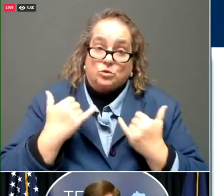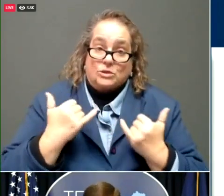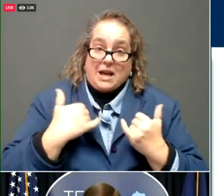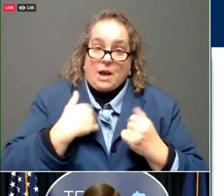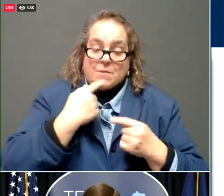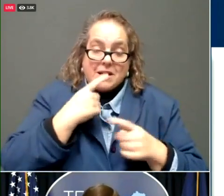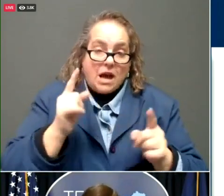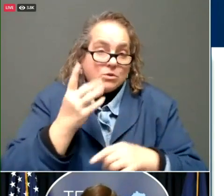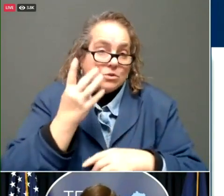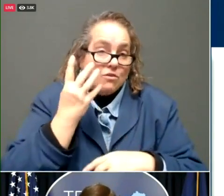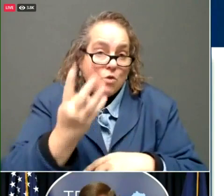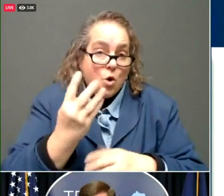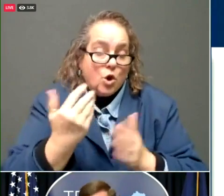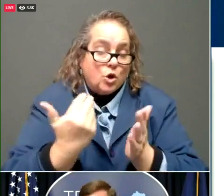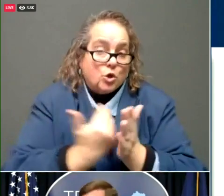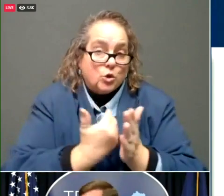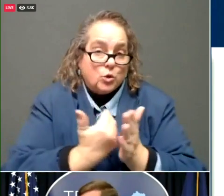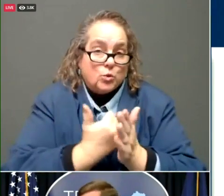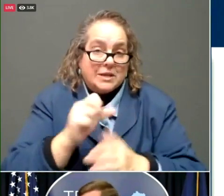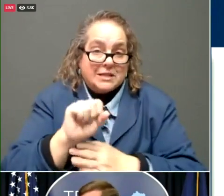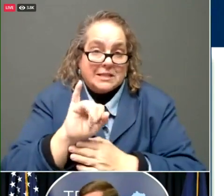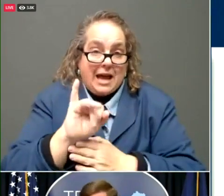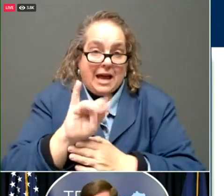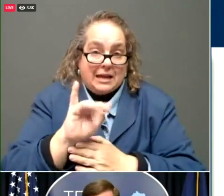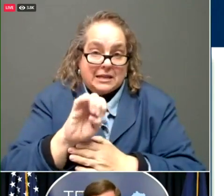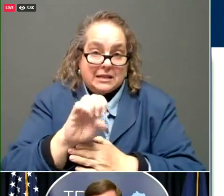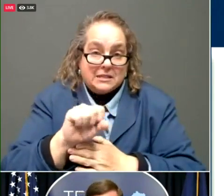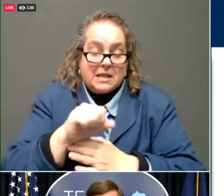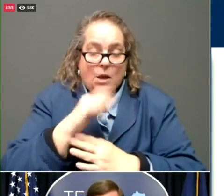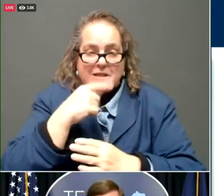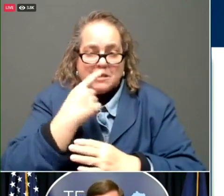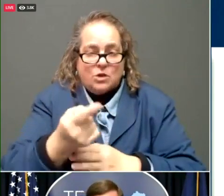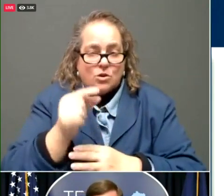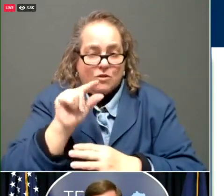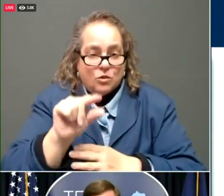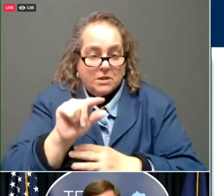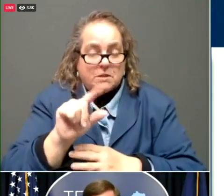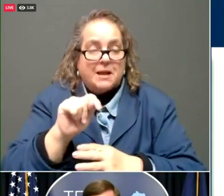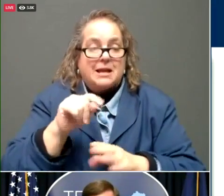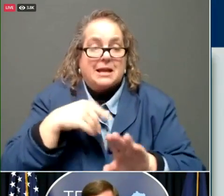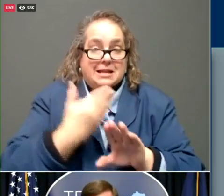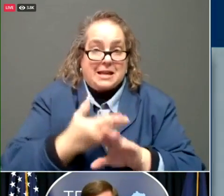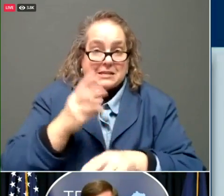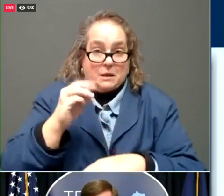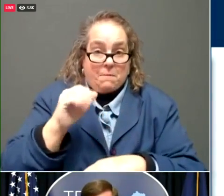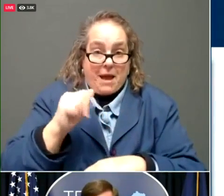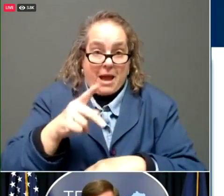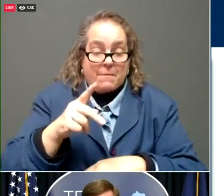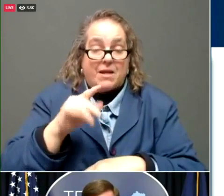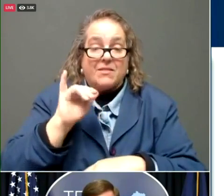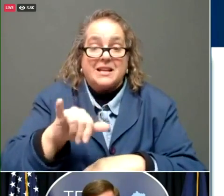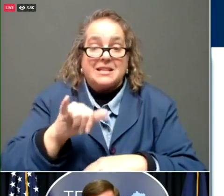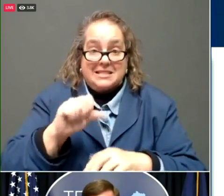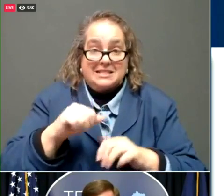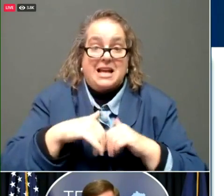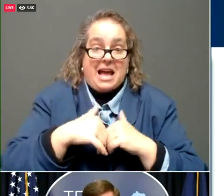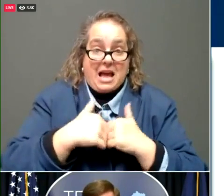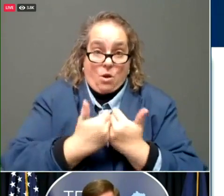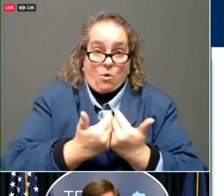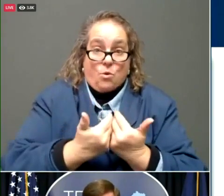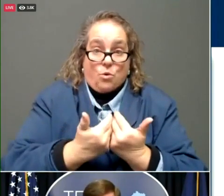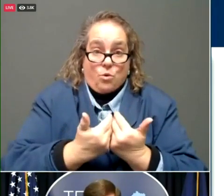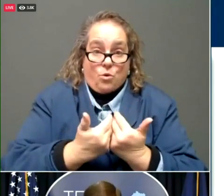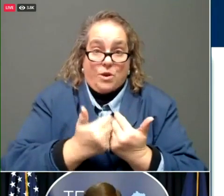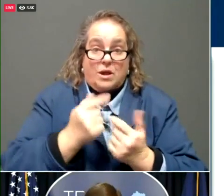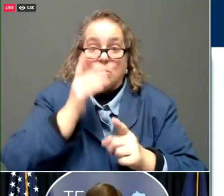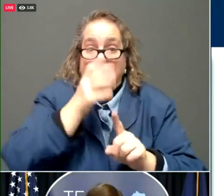new sites. I'll tell you about them in a minute, but let's go to the next map. And this is how it'll impact